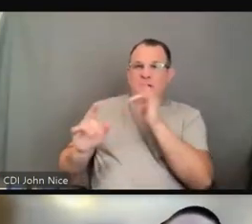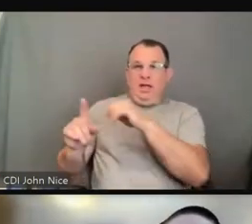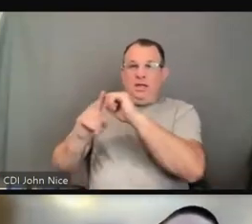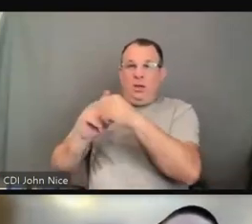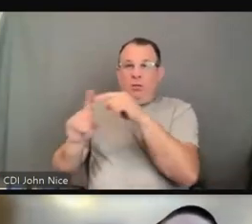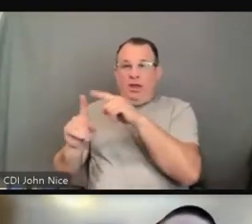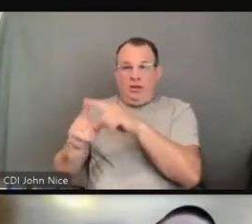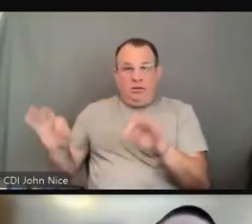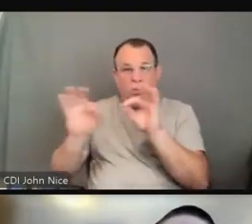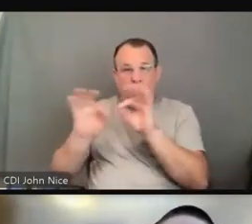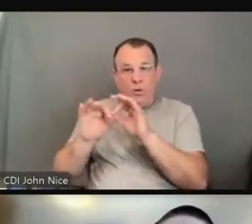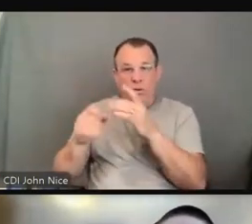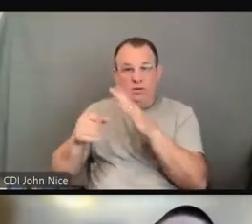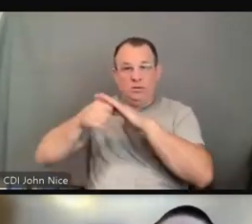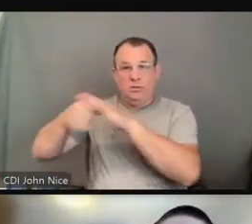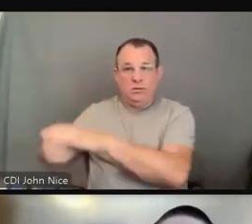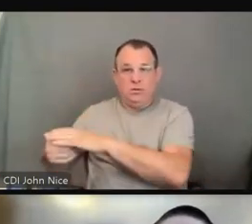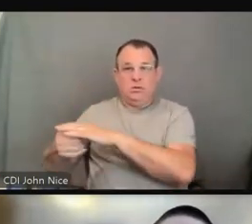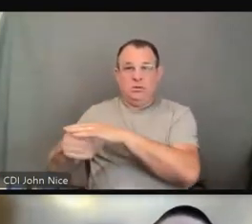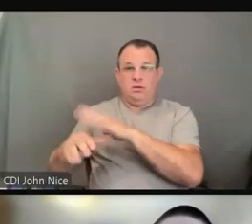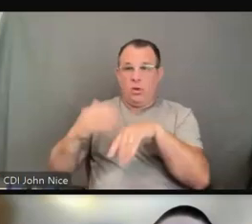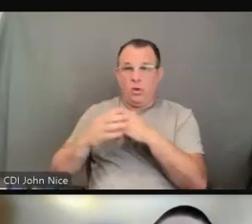is vital and needs to be effective?